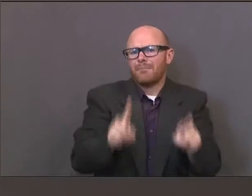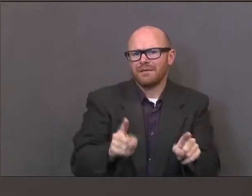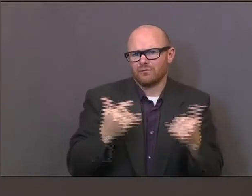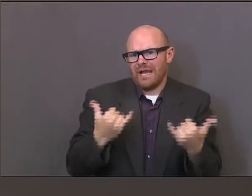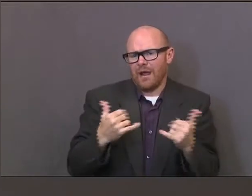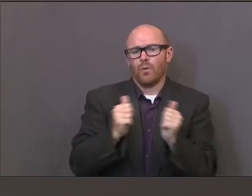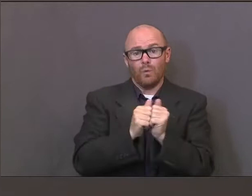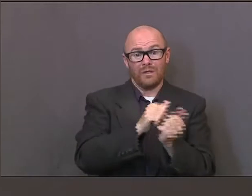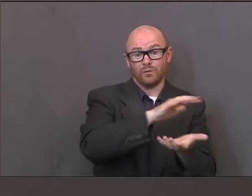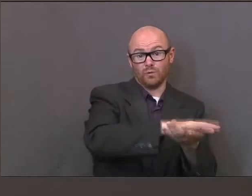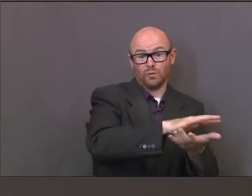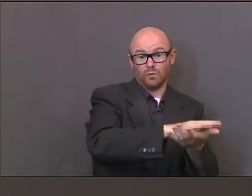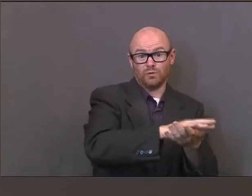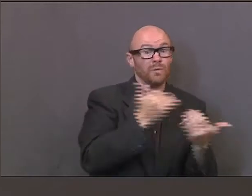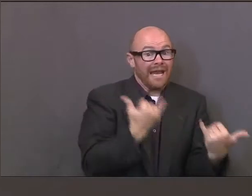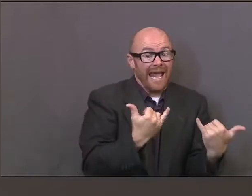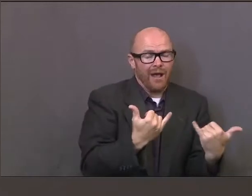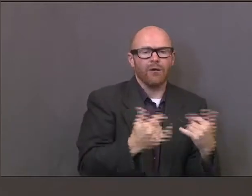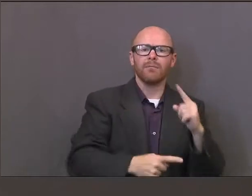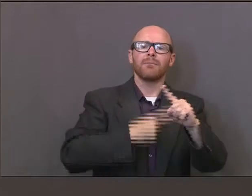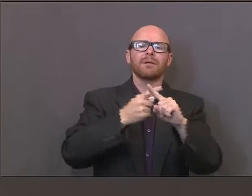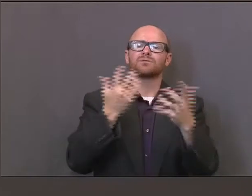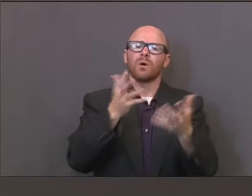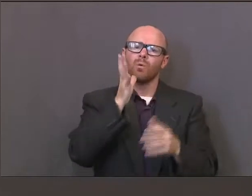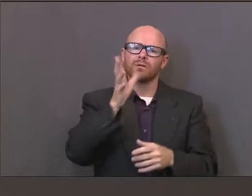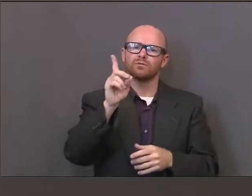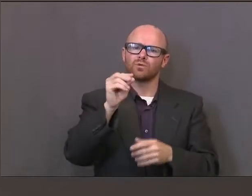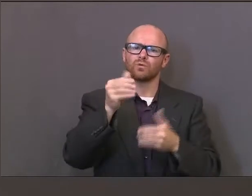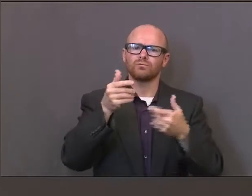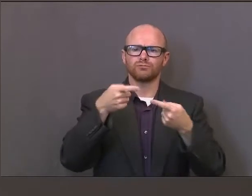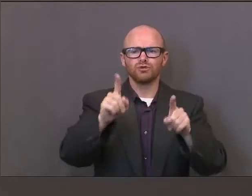fall in regards to our school system. So, Tammy.